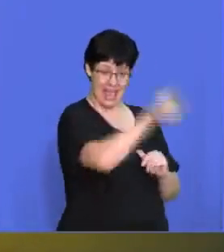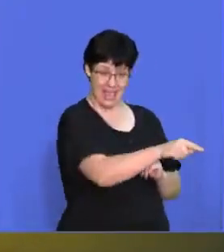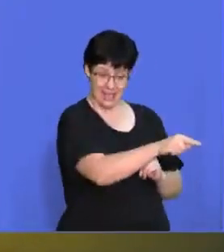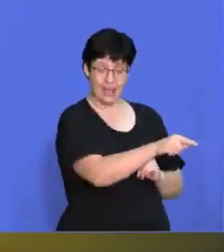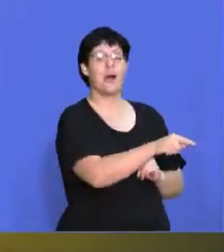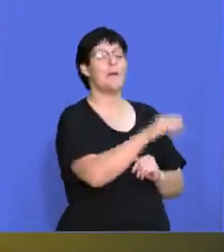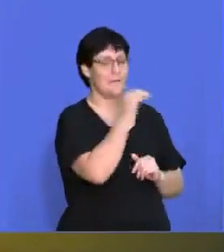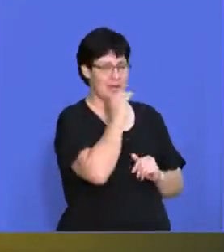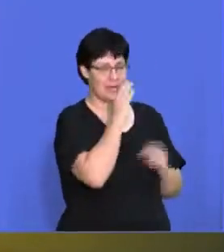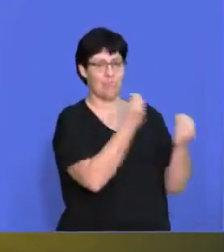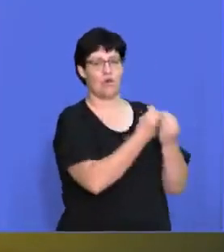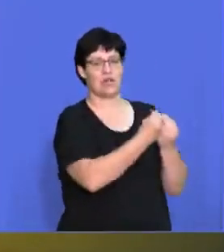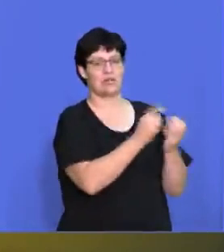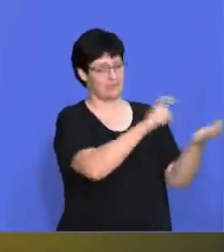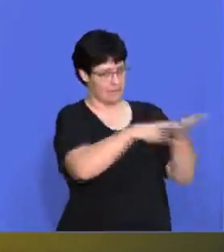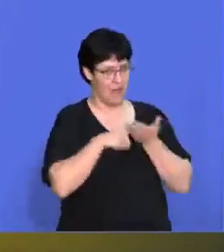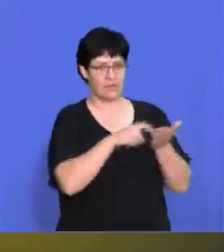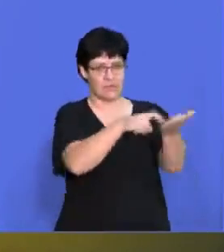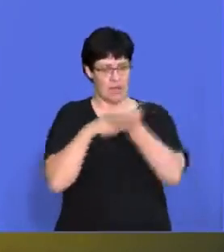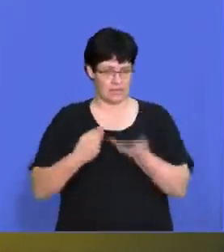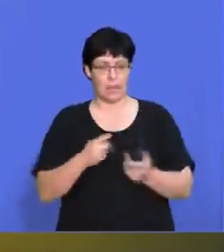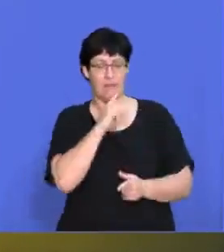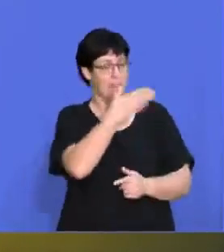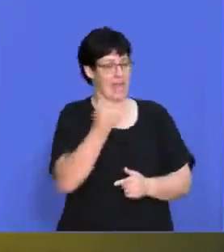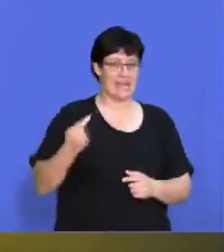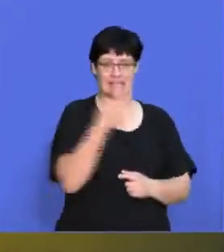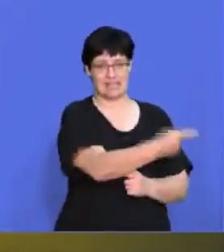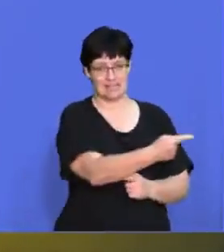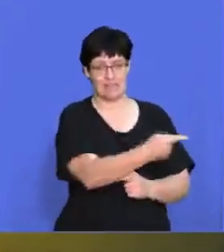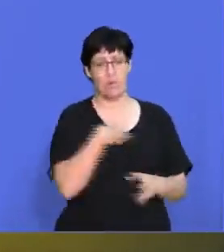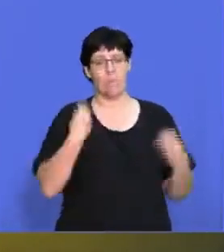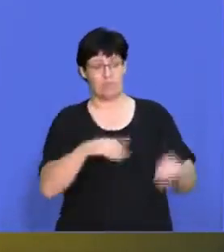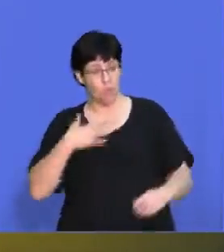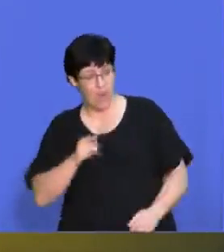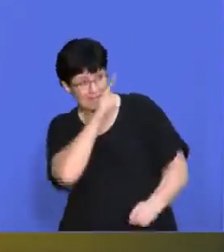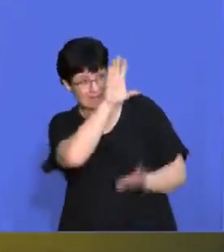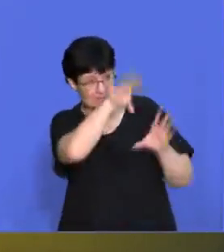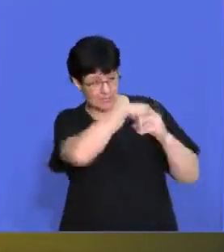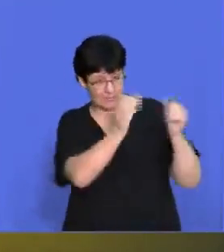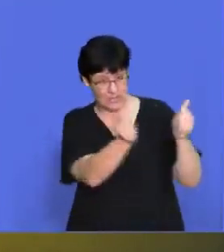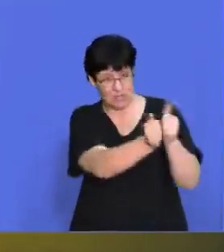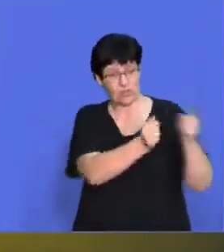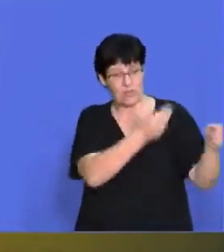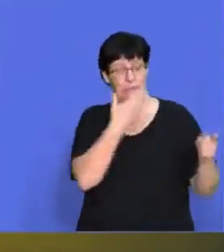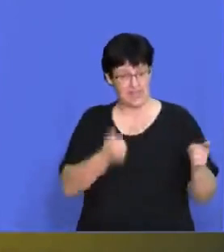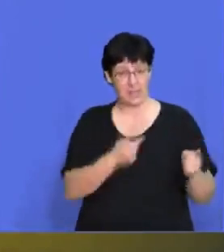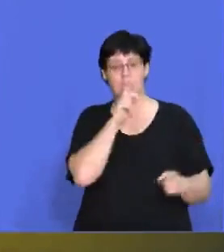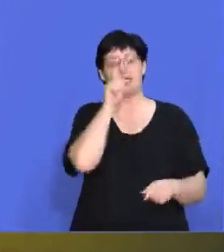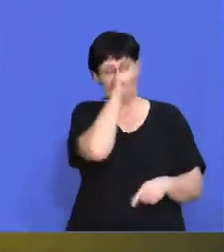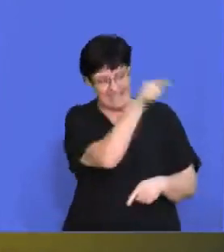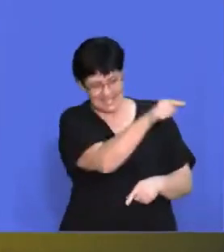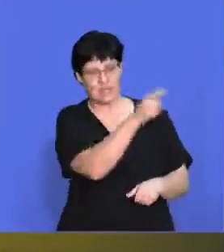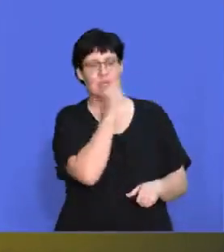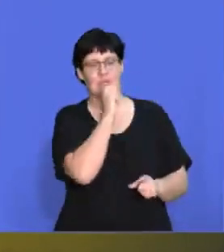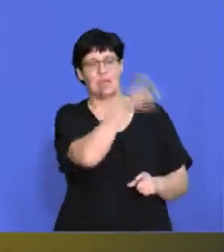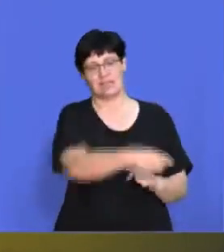going to be in demand. They're the best. If your company wants to be associated with the best, you're going to have to use that supplier. Then that supplier